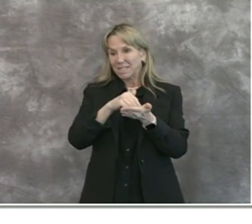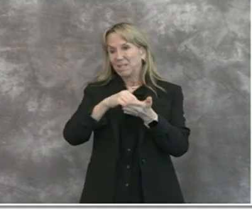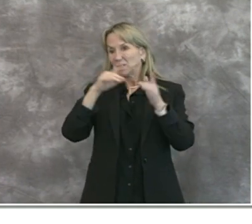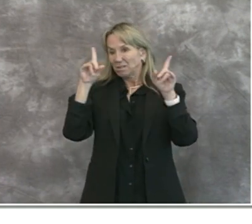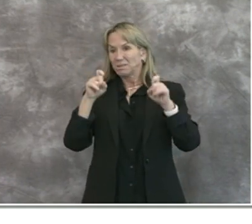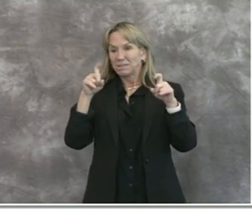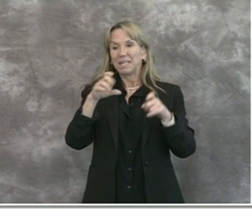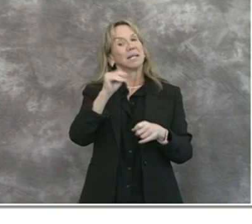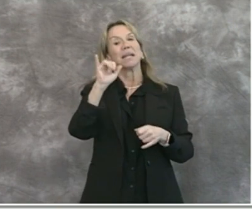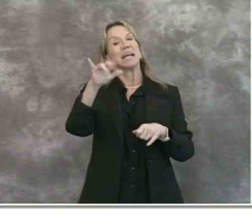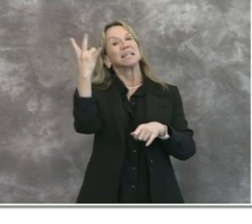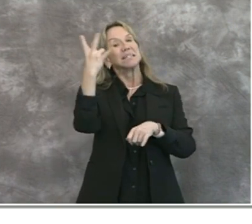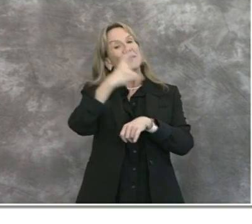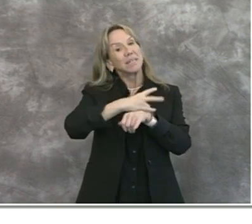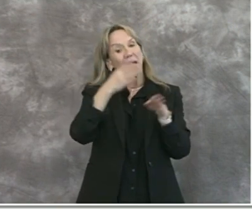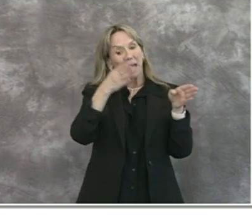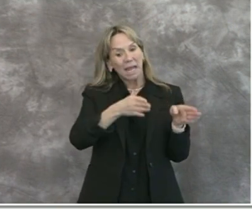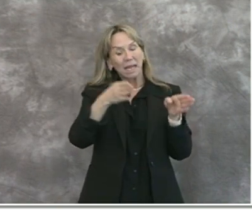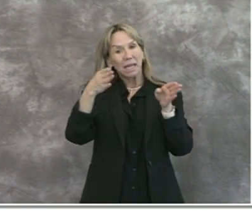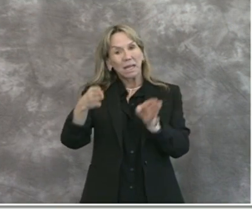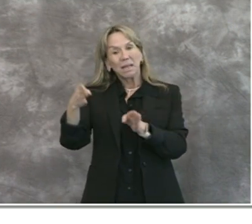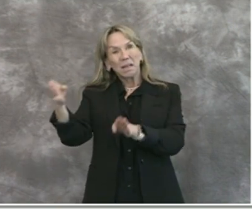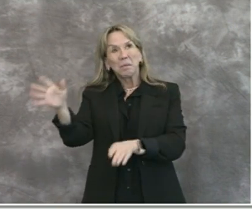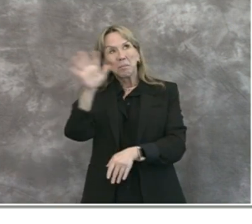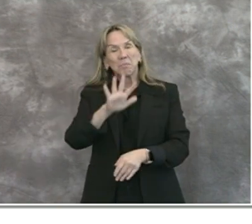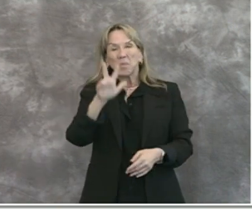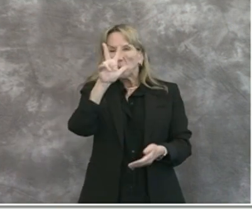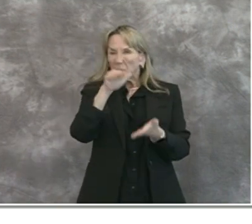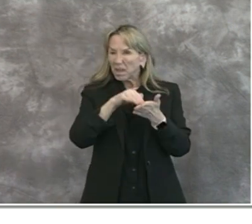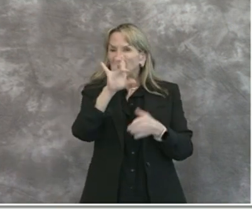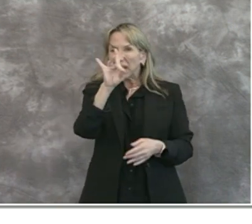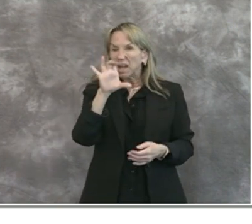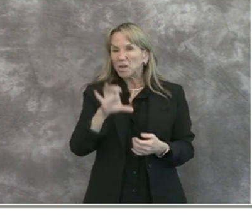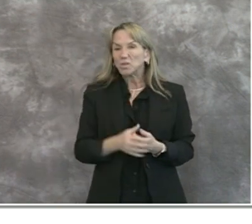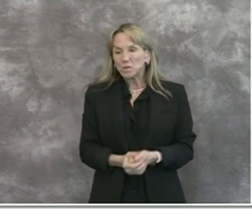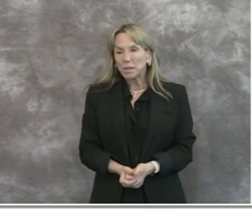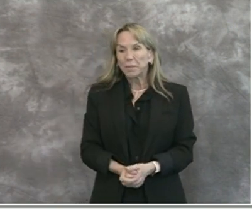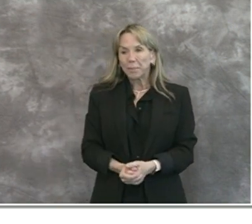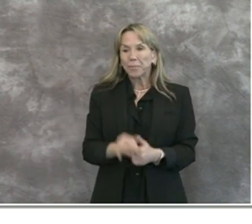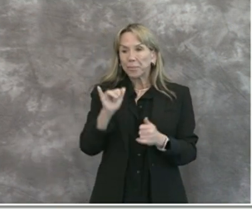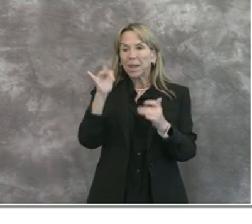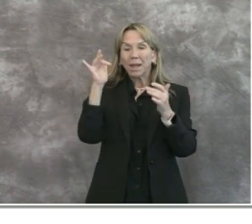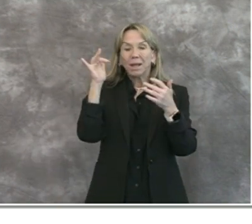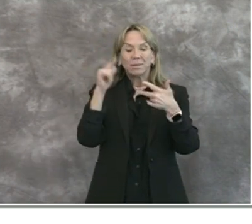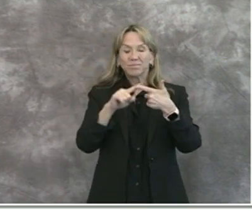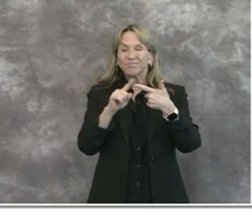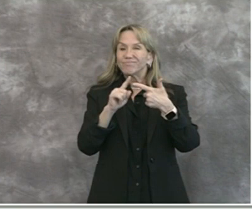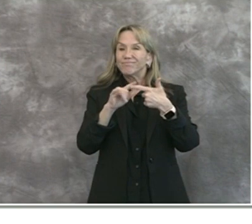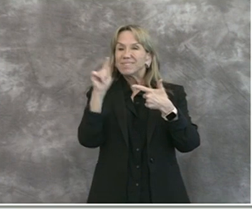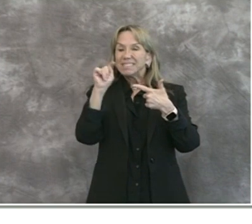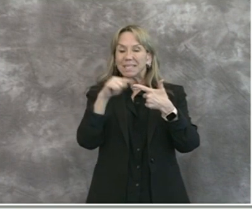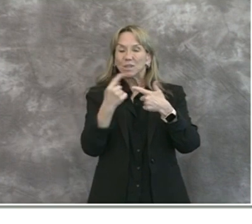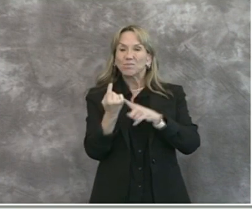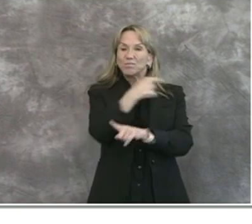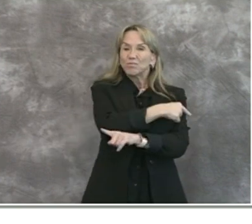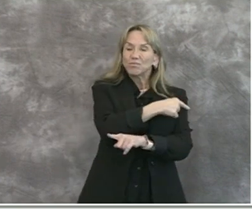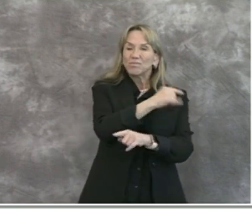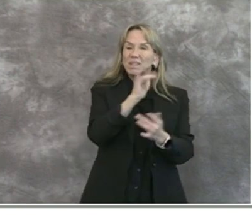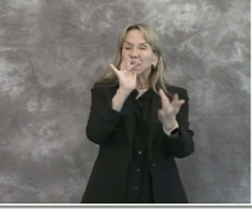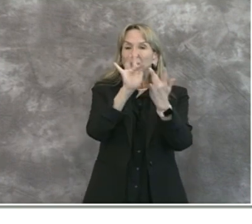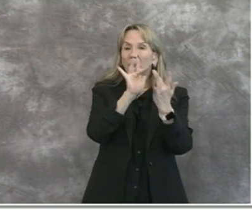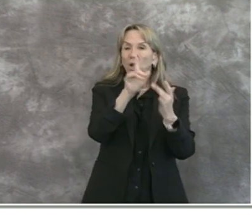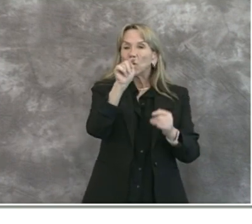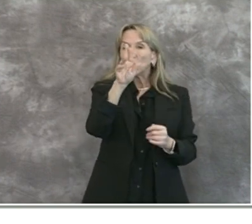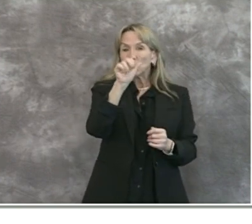and our seven-day average is there about 3,800. Contact tracers in our tracing program, we're at